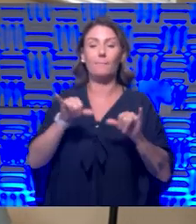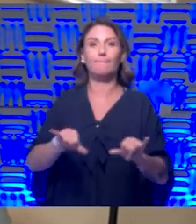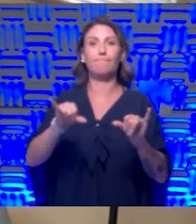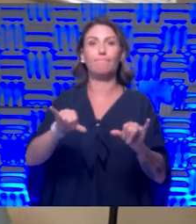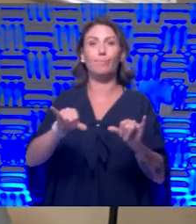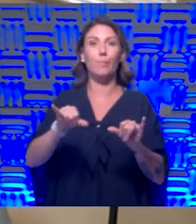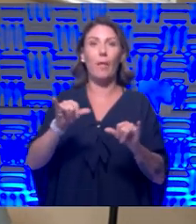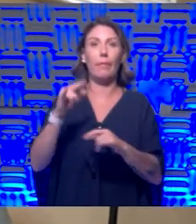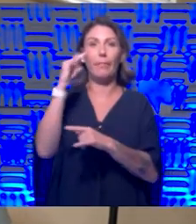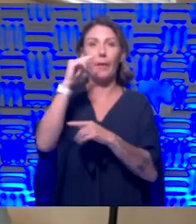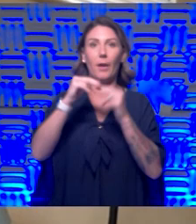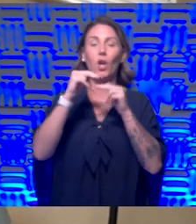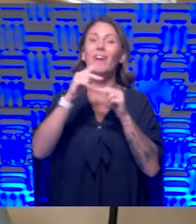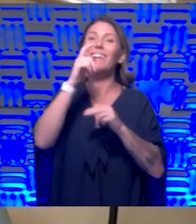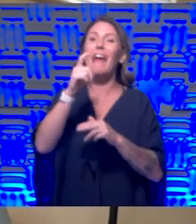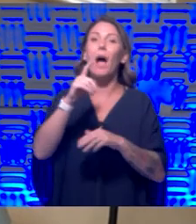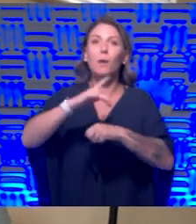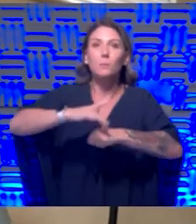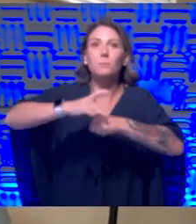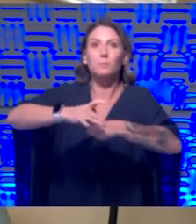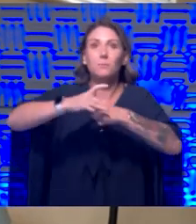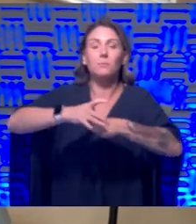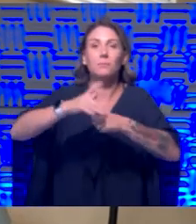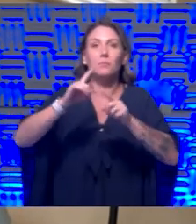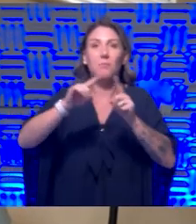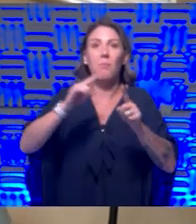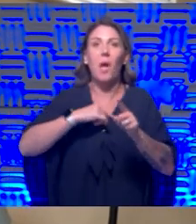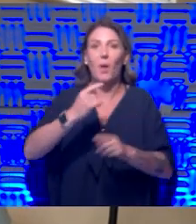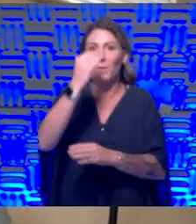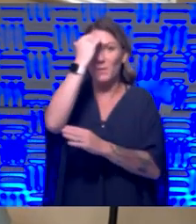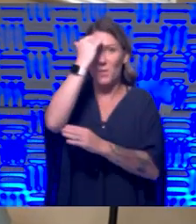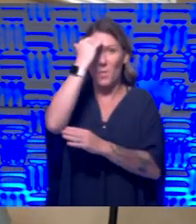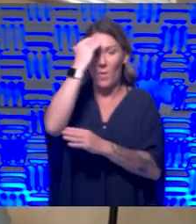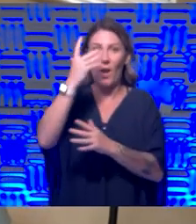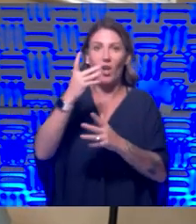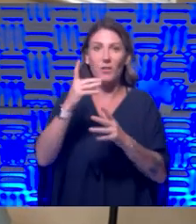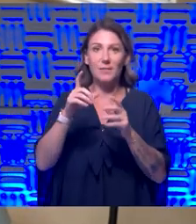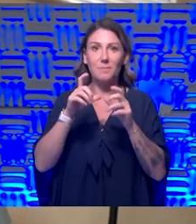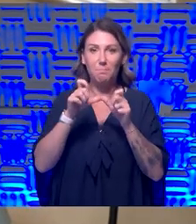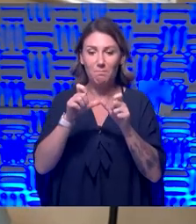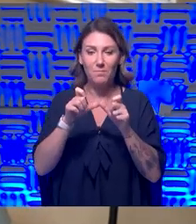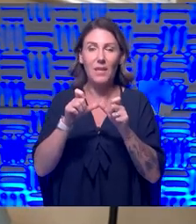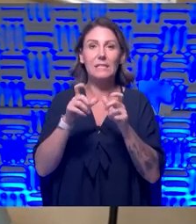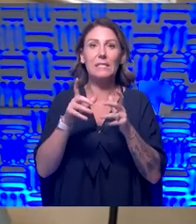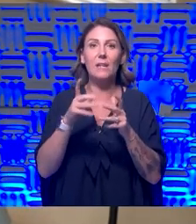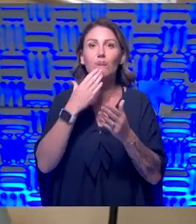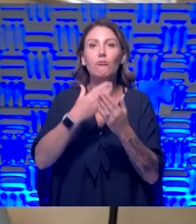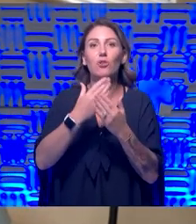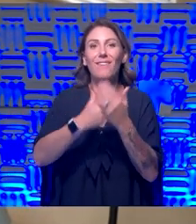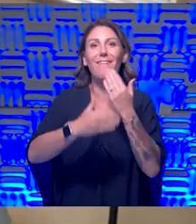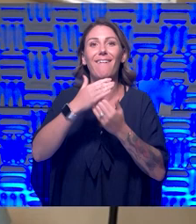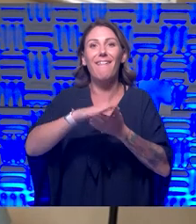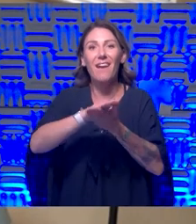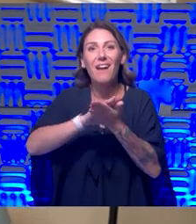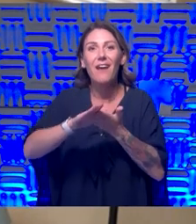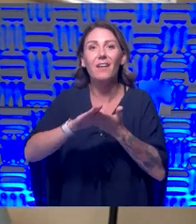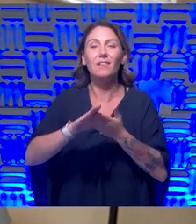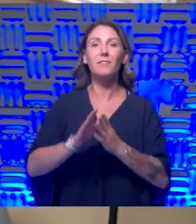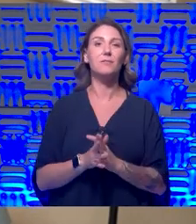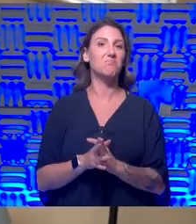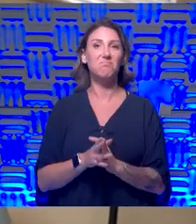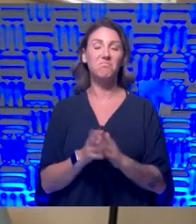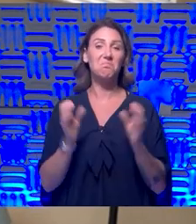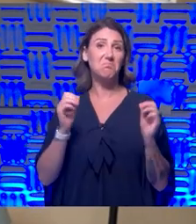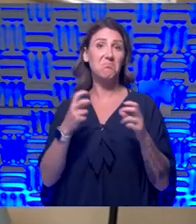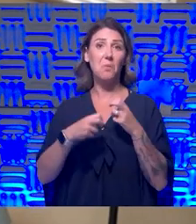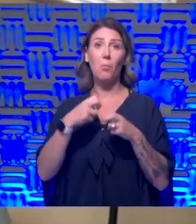in a, an OCD sense, but I was just very cognizant of trying to maintain good hand hygiene. Um, I didn't really have a problem